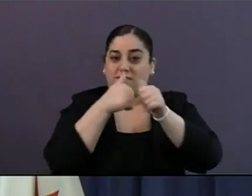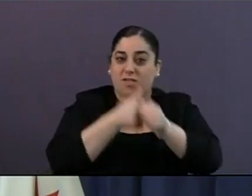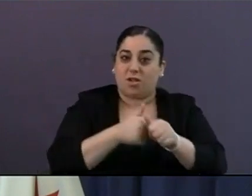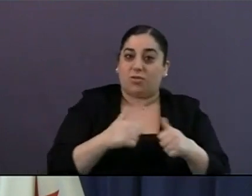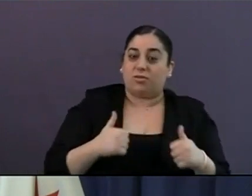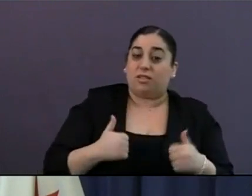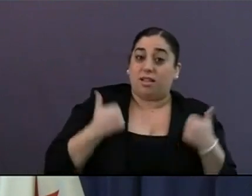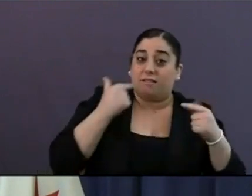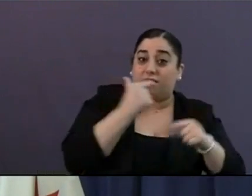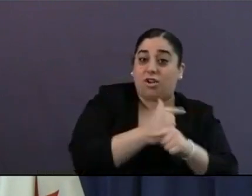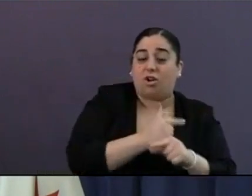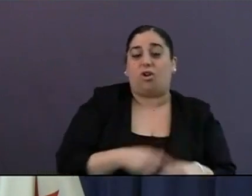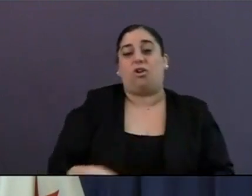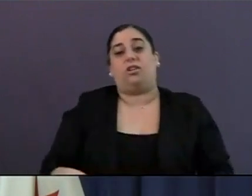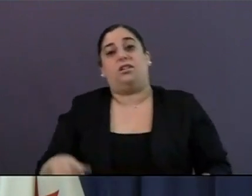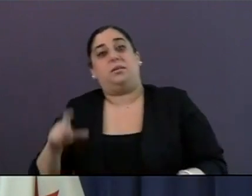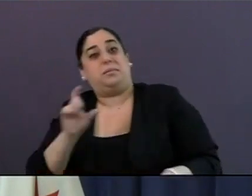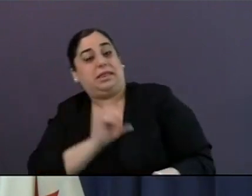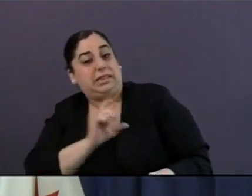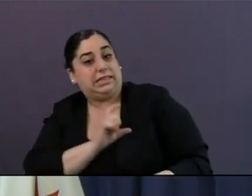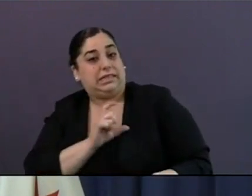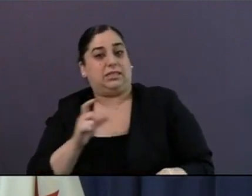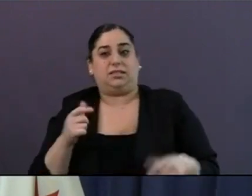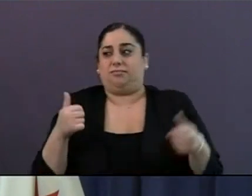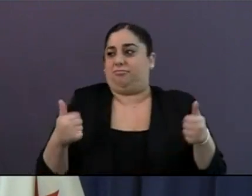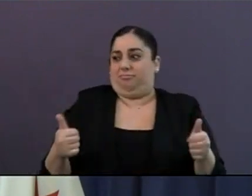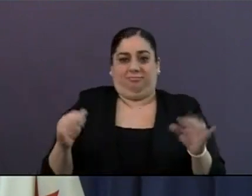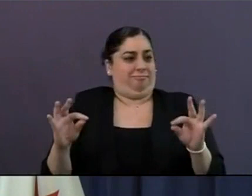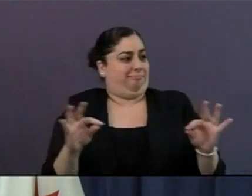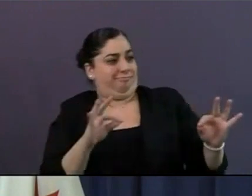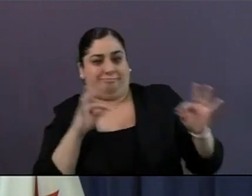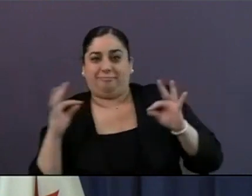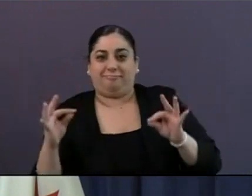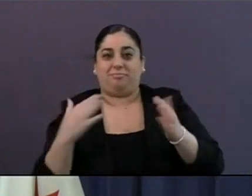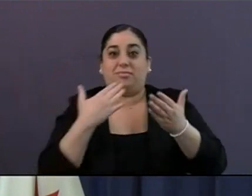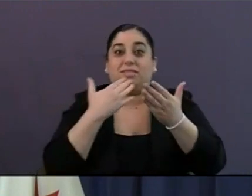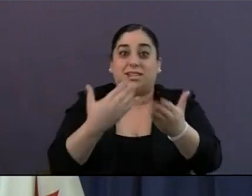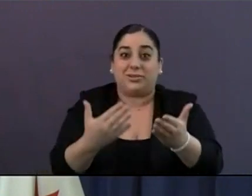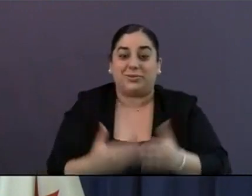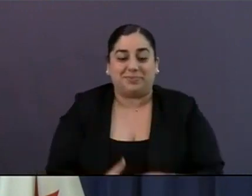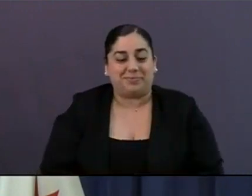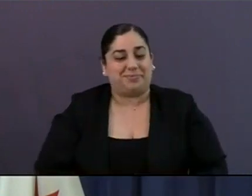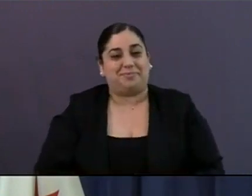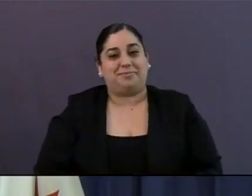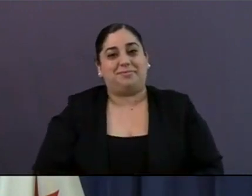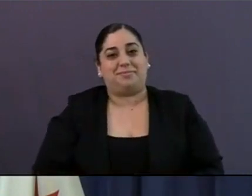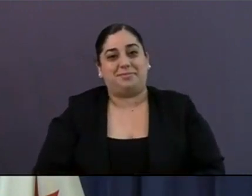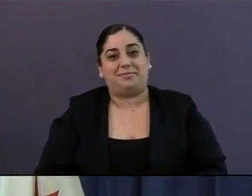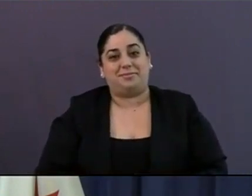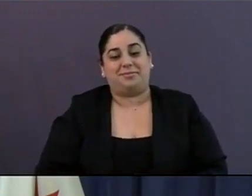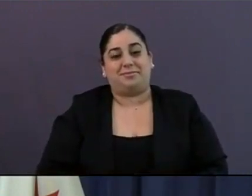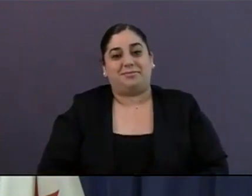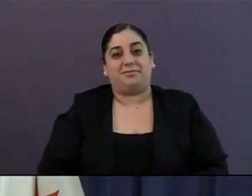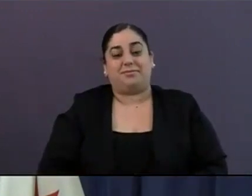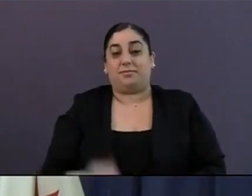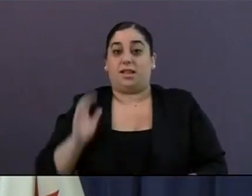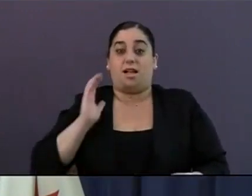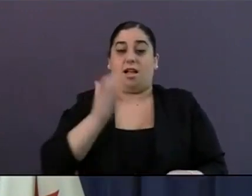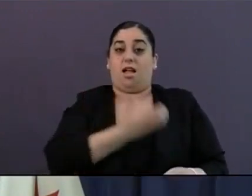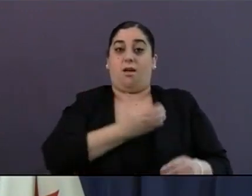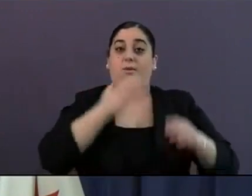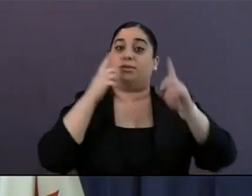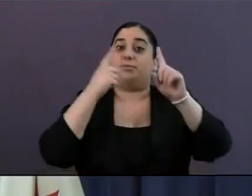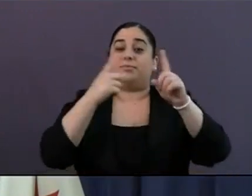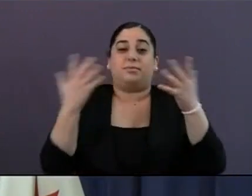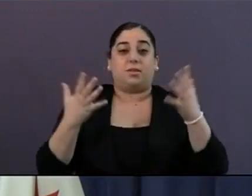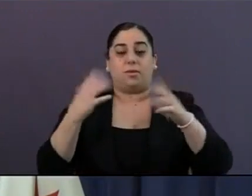STPT who's been out there on the front lines of this since day one. It's all been done, of course, to help protect the spread of the